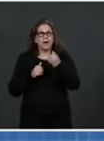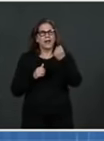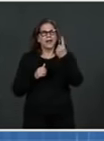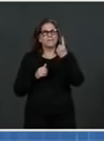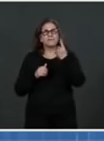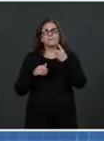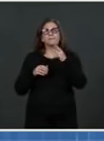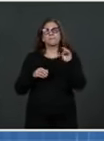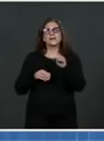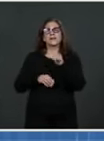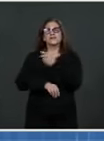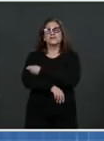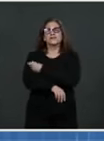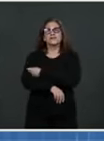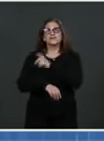question.